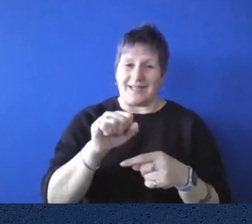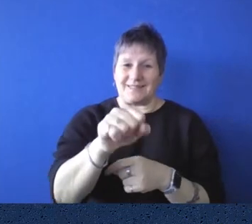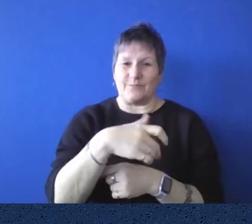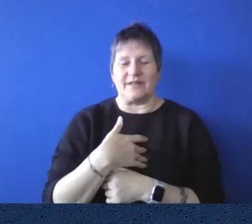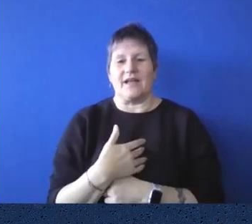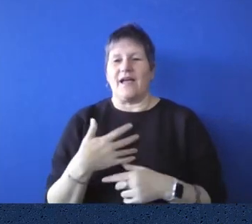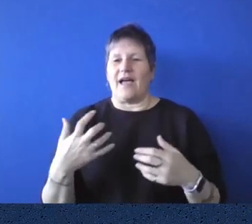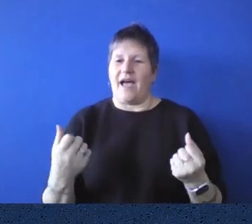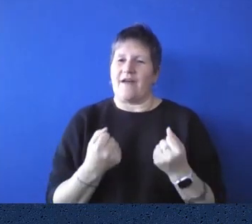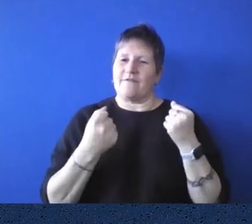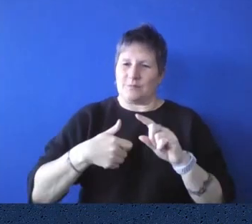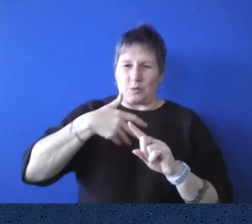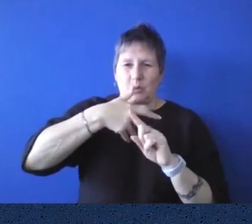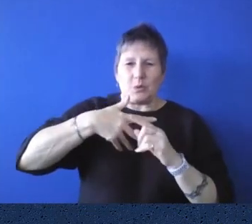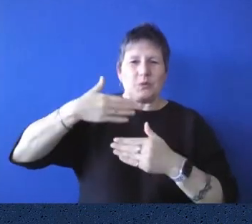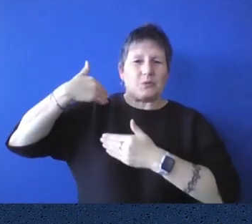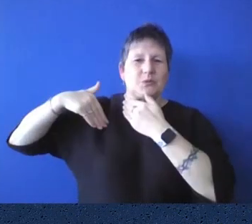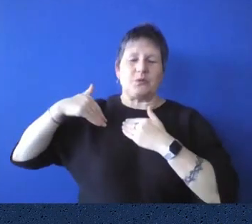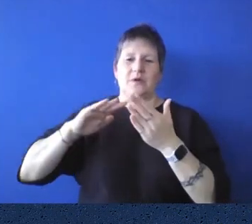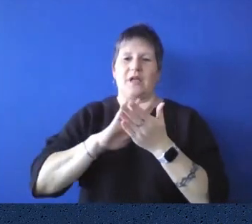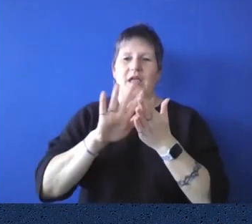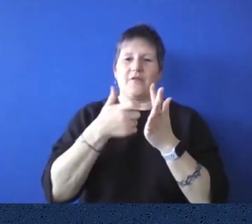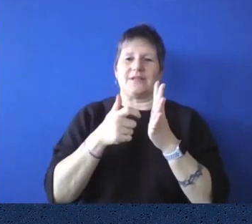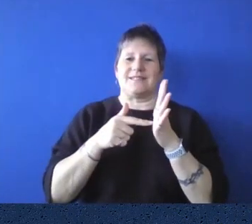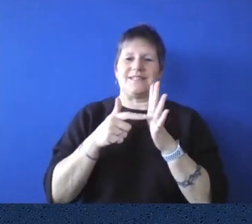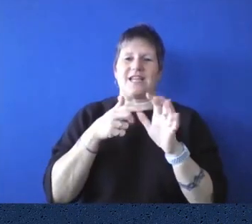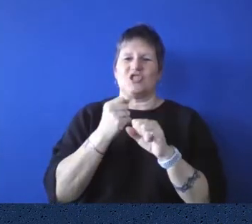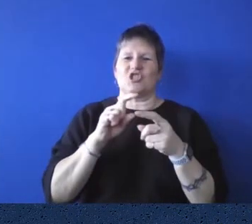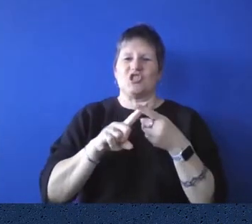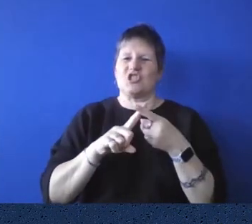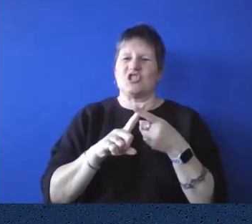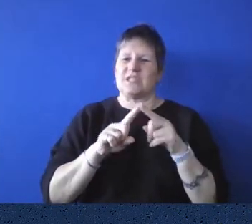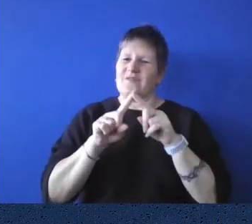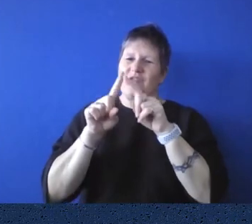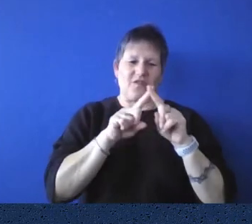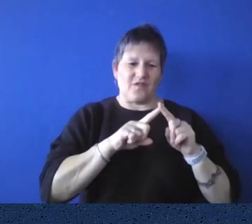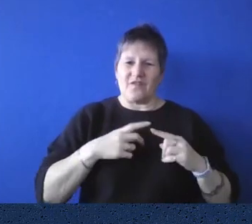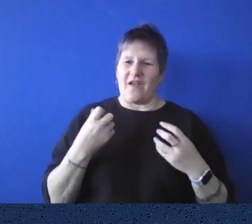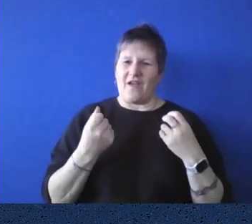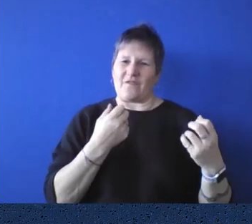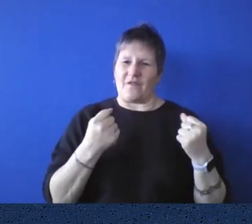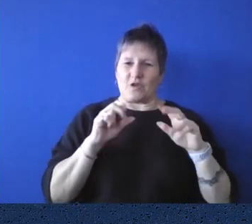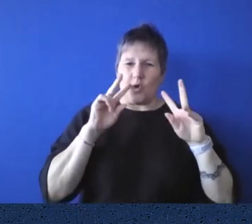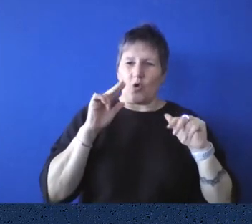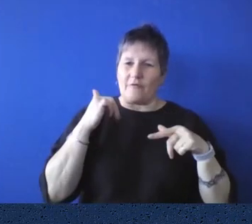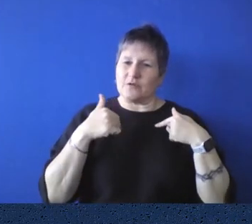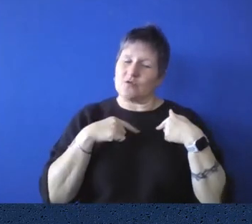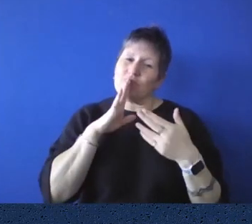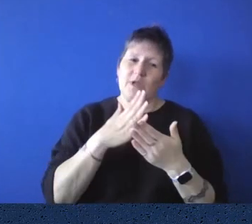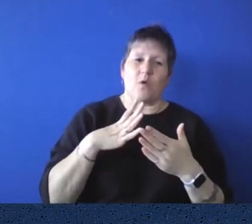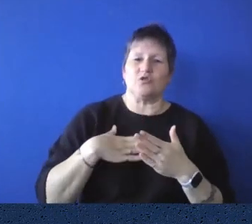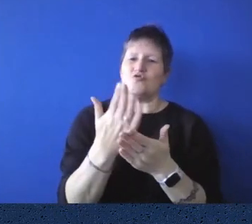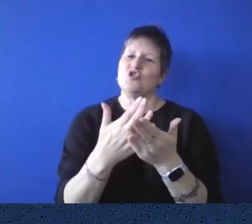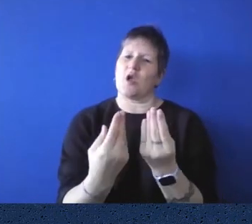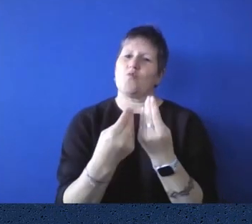heritage items, um, that we want to get out into the public space because really we're the custodians of this, this, these